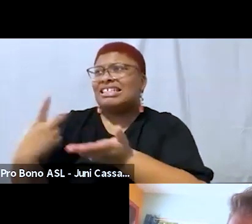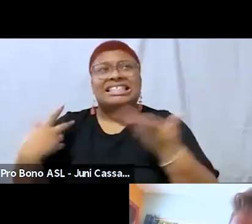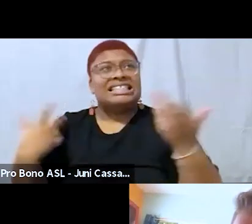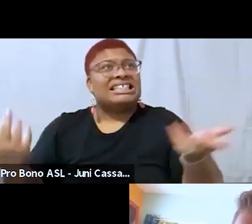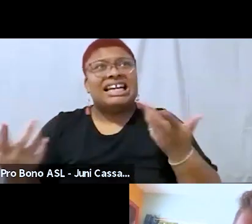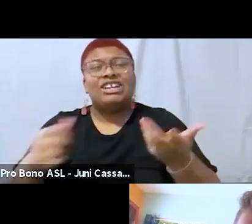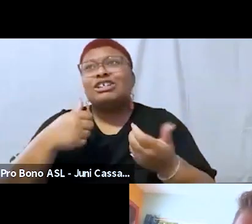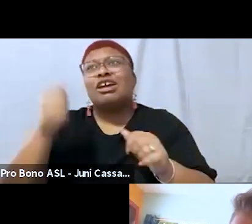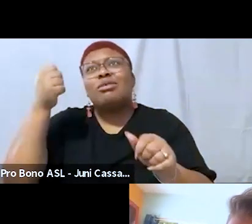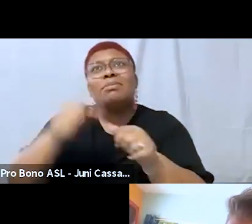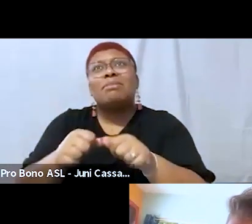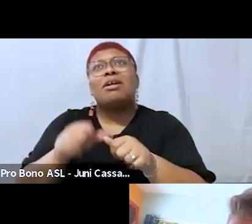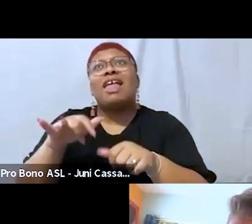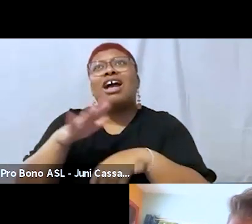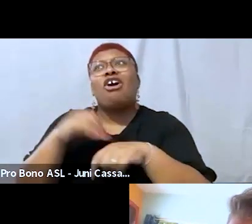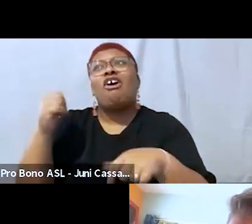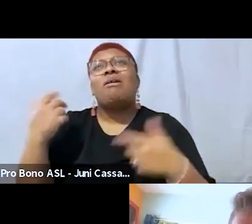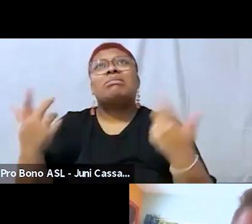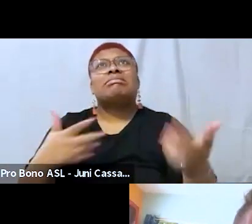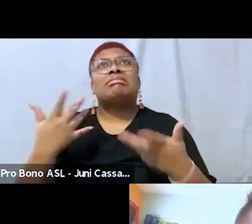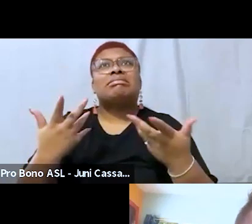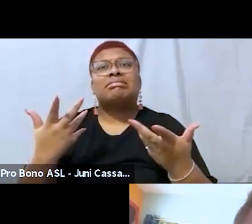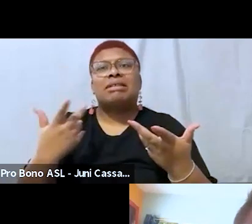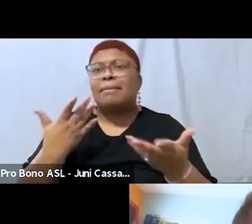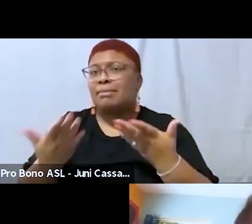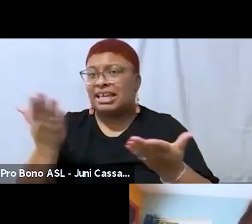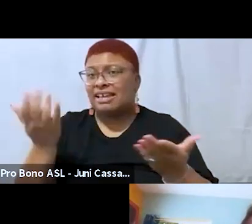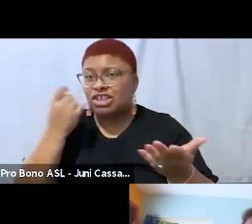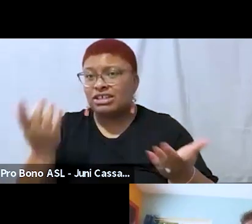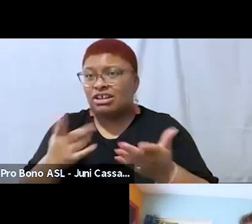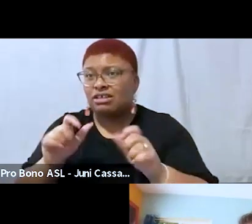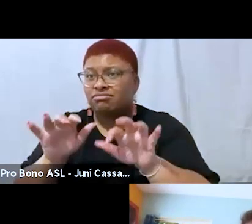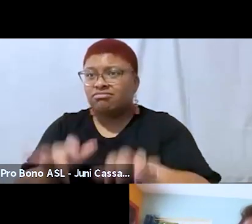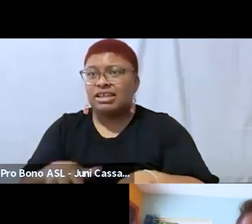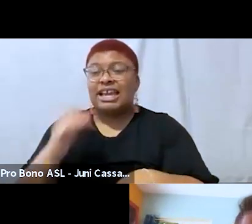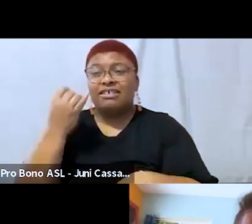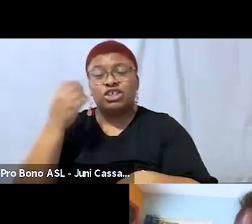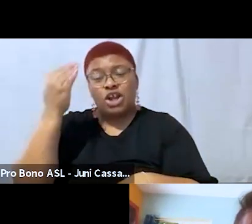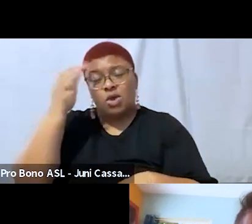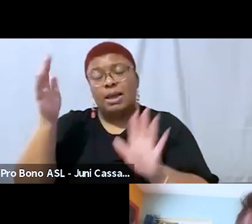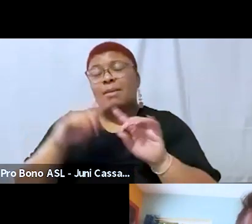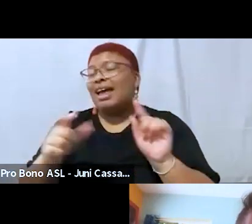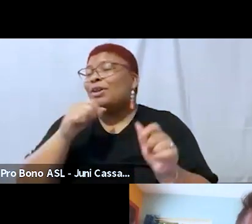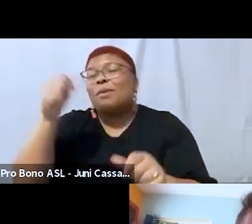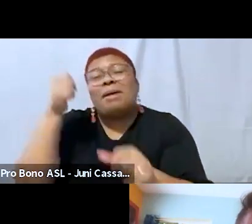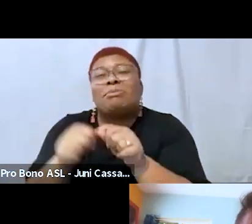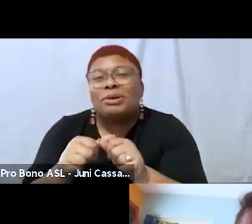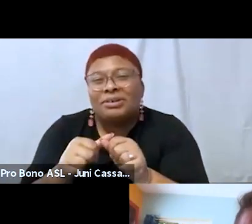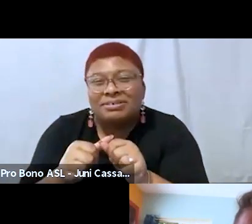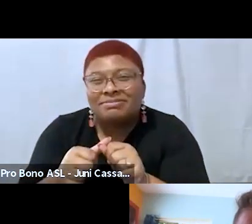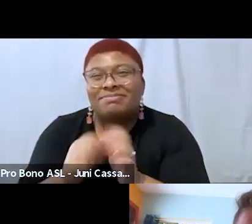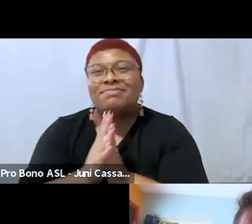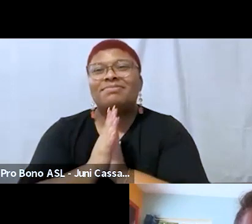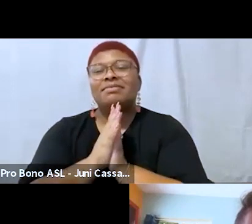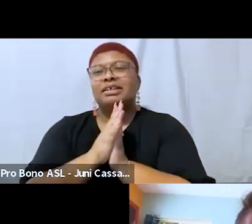uh uh she could say it in the comments if she knows anything but i don't remember the call if it